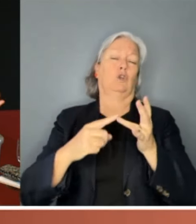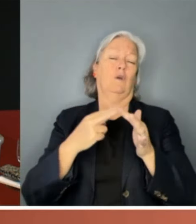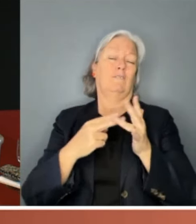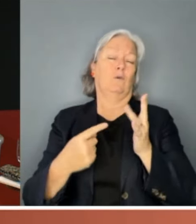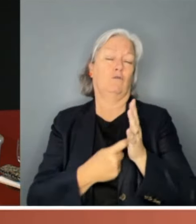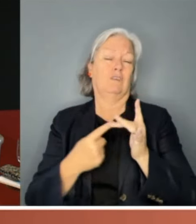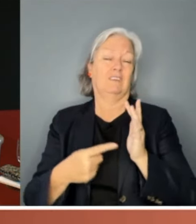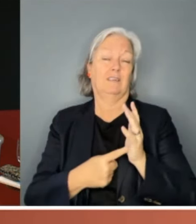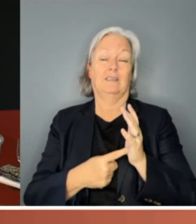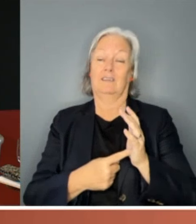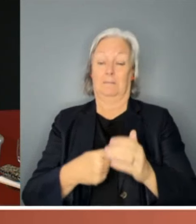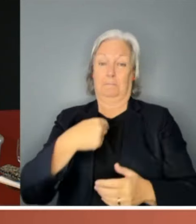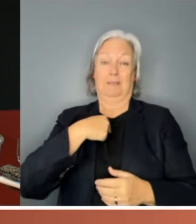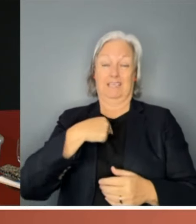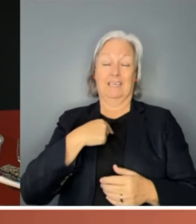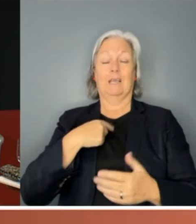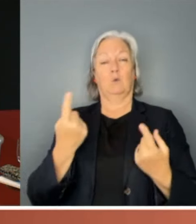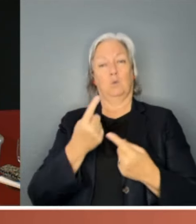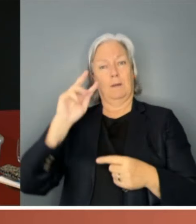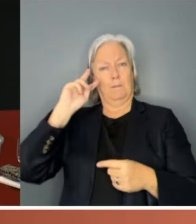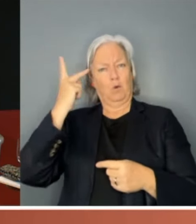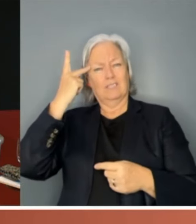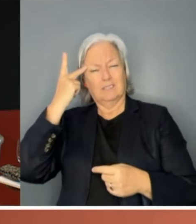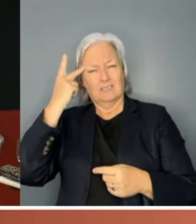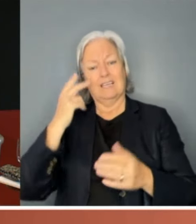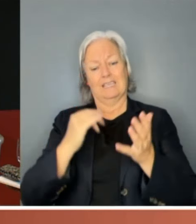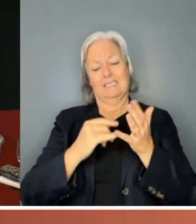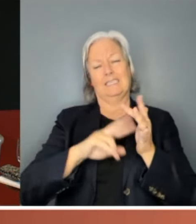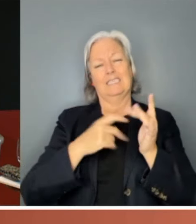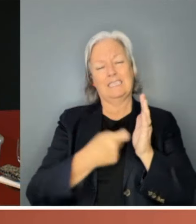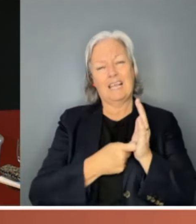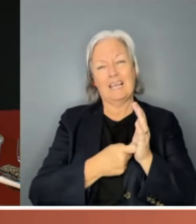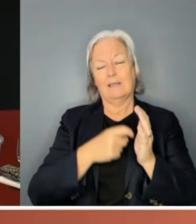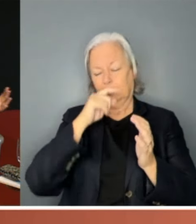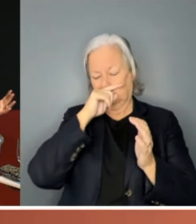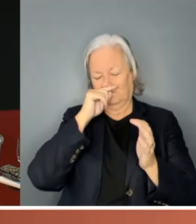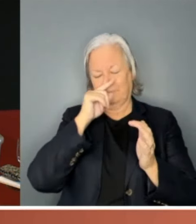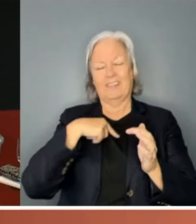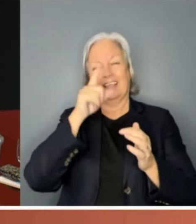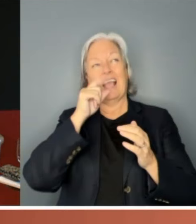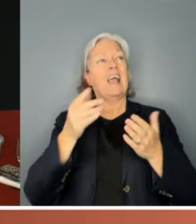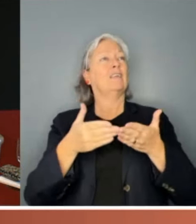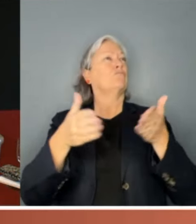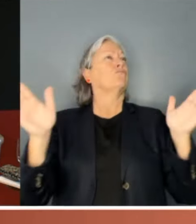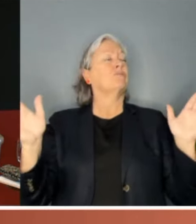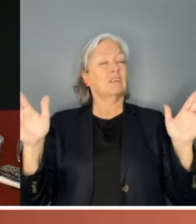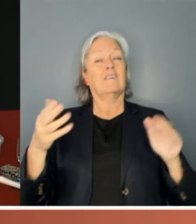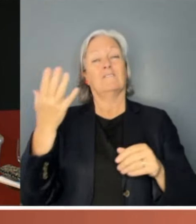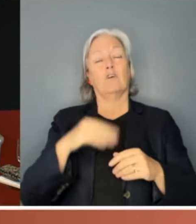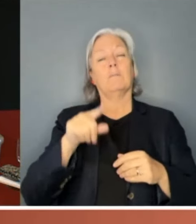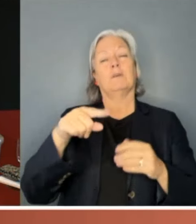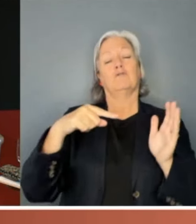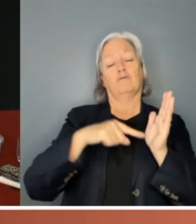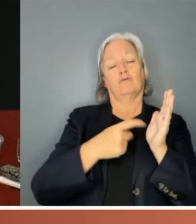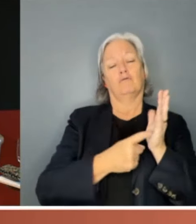found as a politician, particularly as a senator, the world is my oyster. I came out of the trade union movement, so